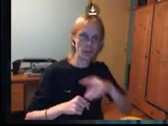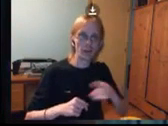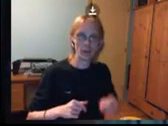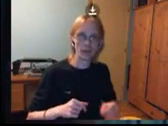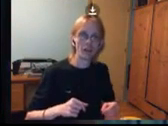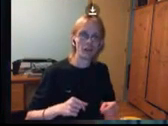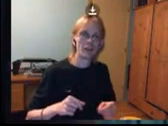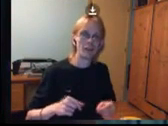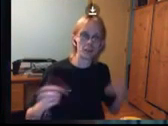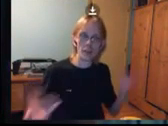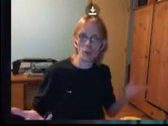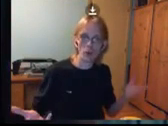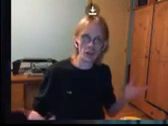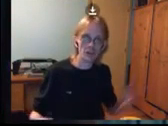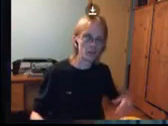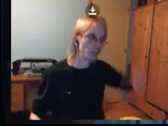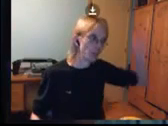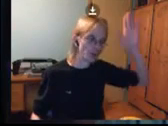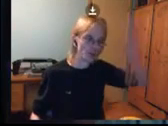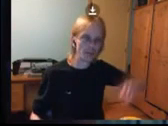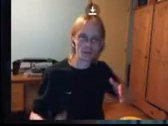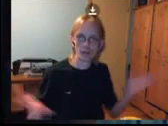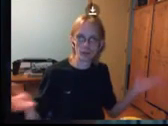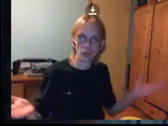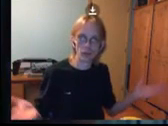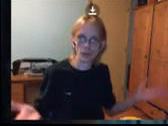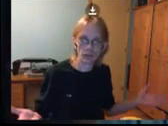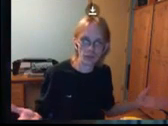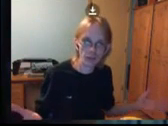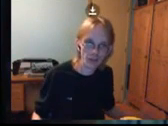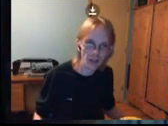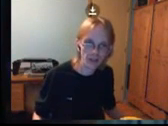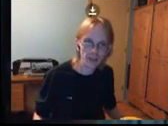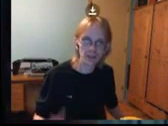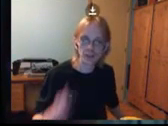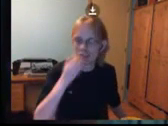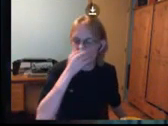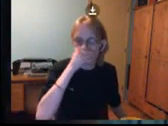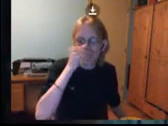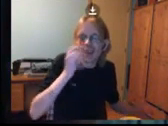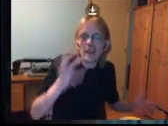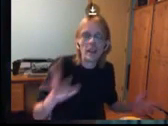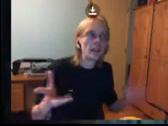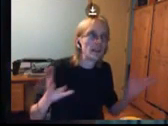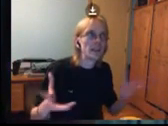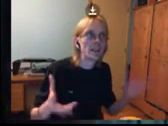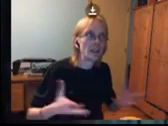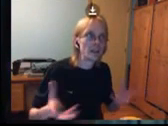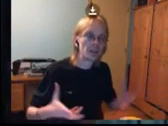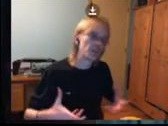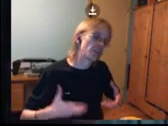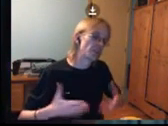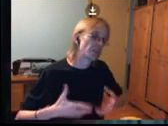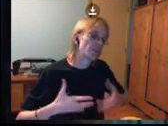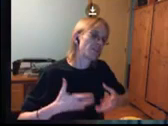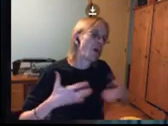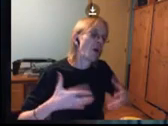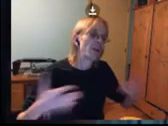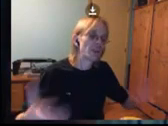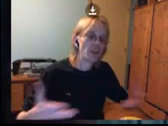different windows sound wise and mute and do whatever with the hand gestures. These things are just